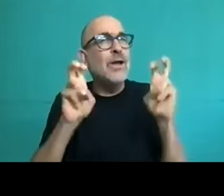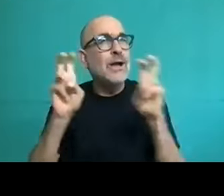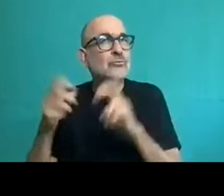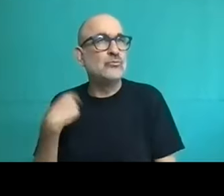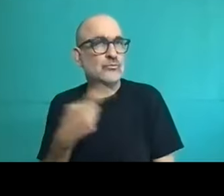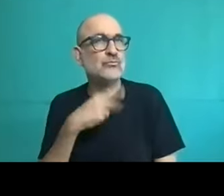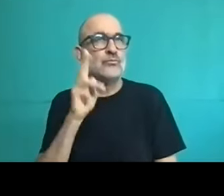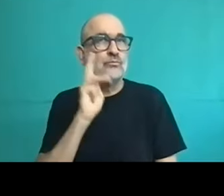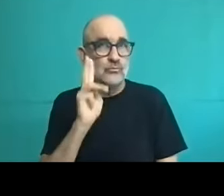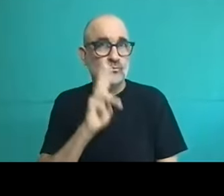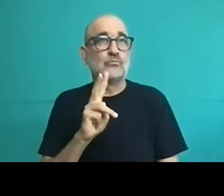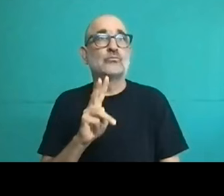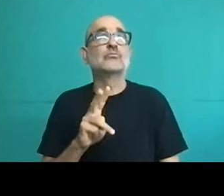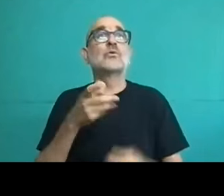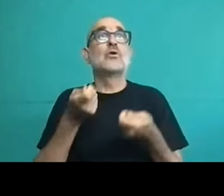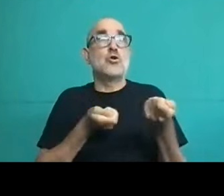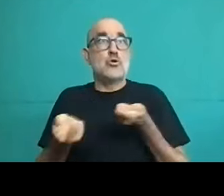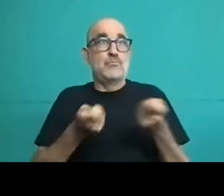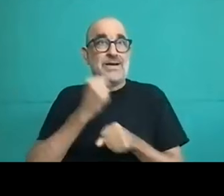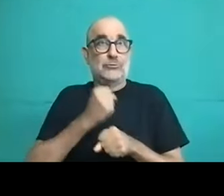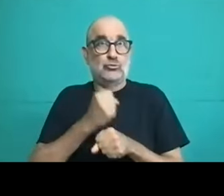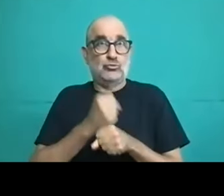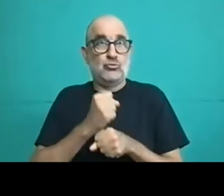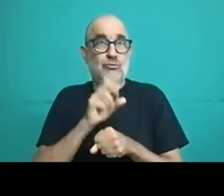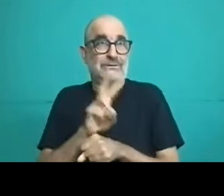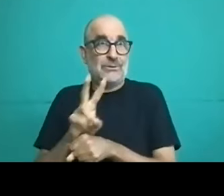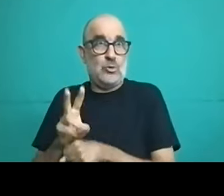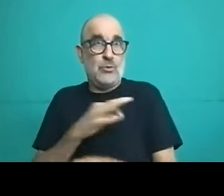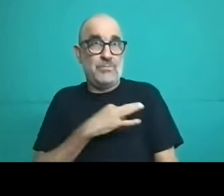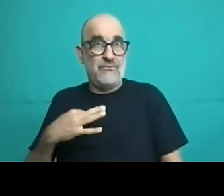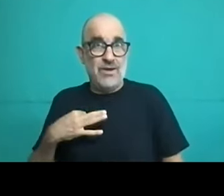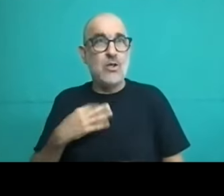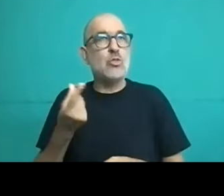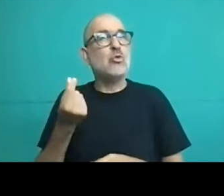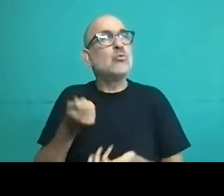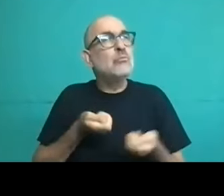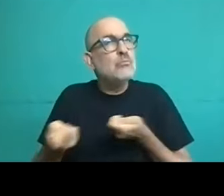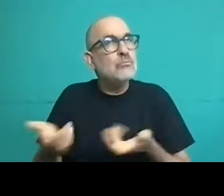private health care providers generally does not create a